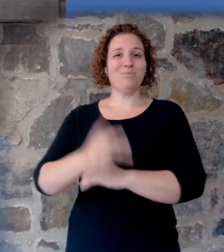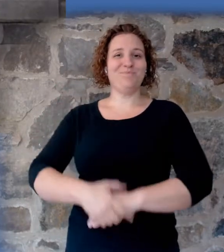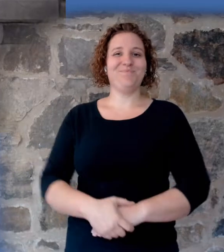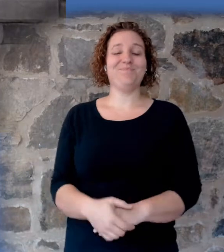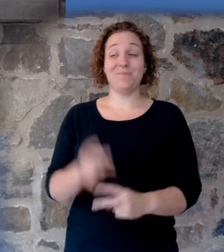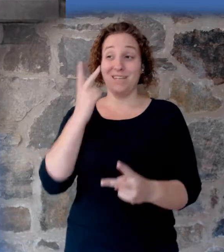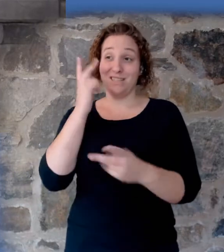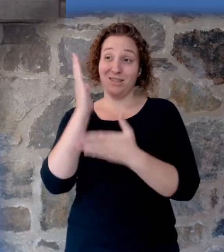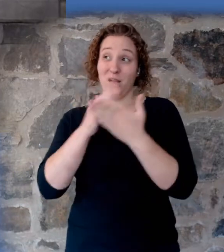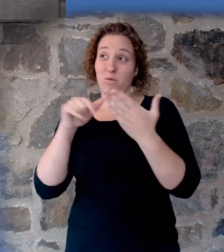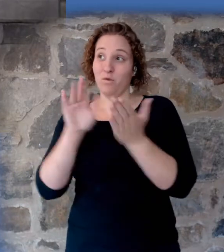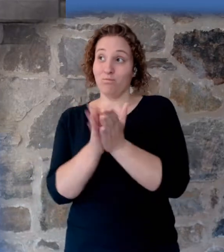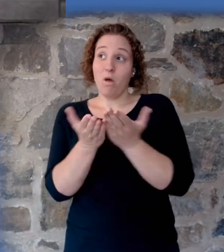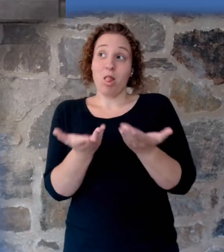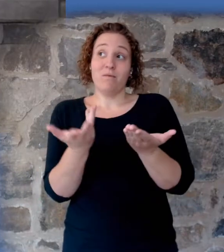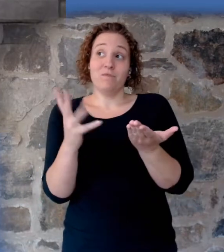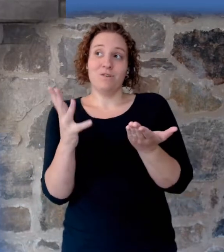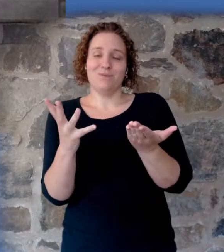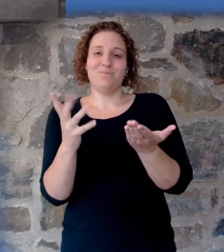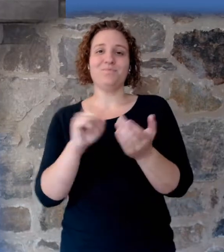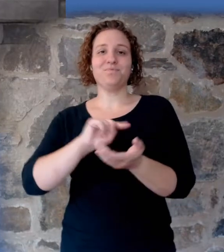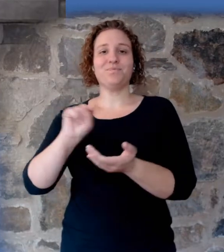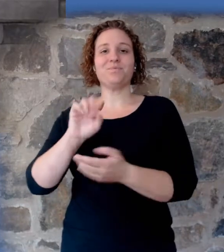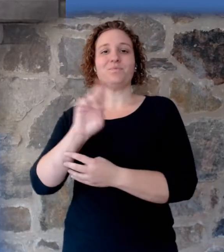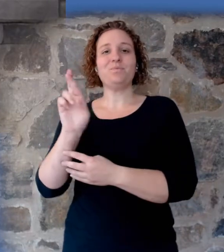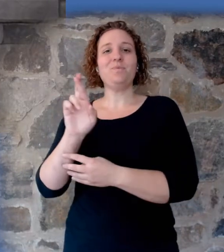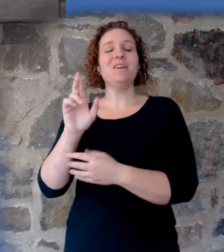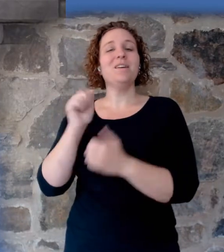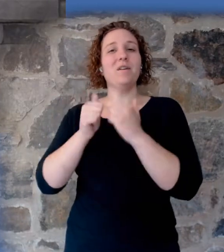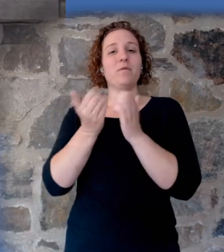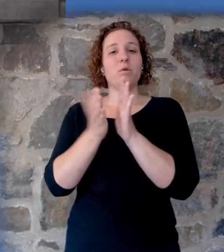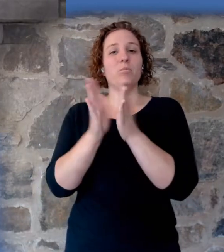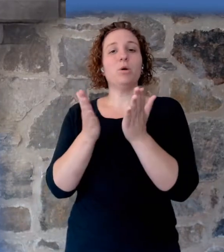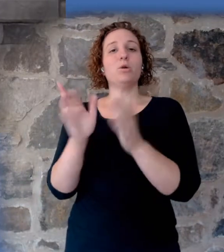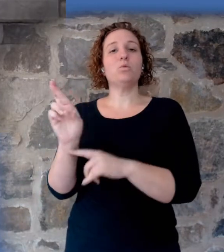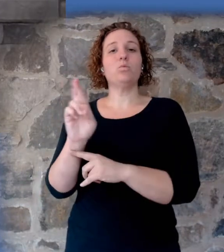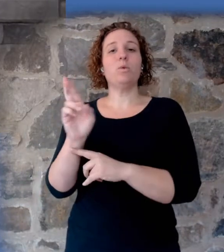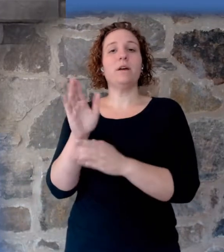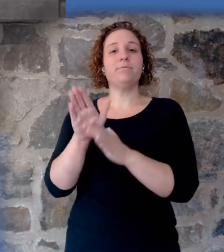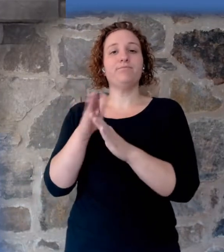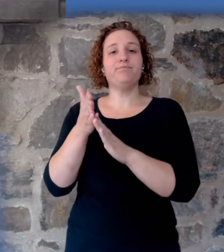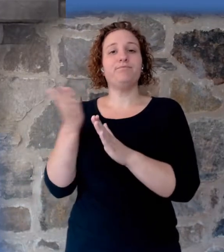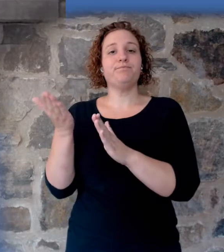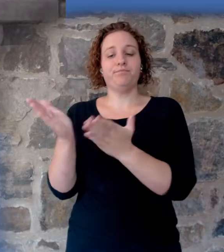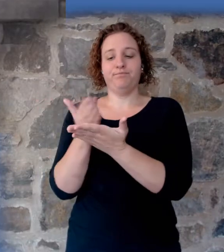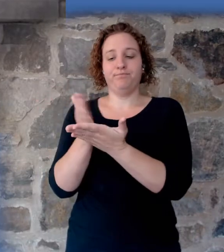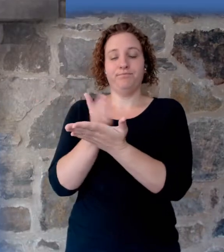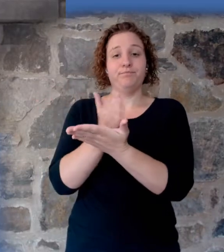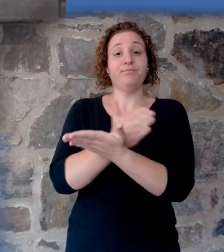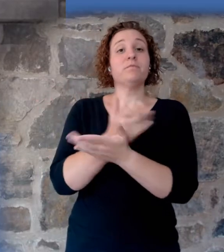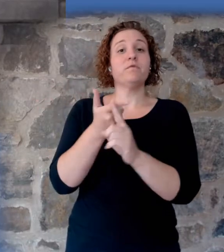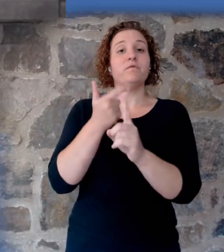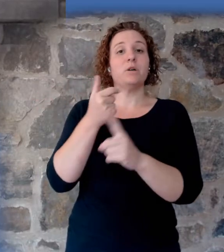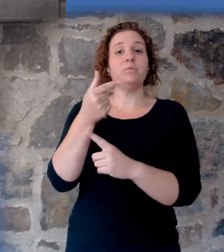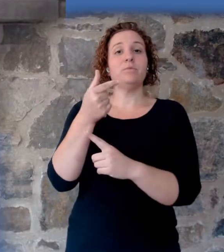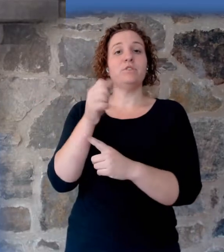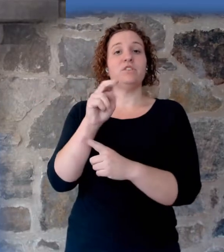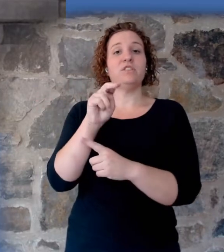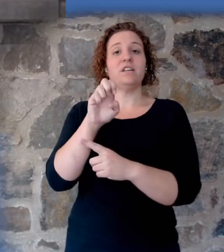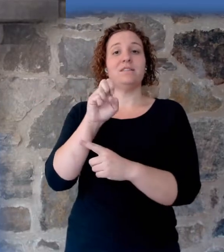It's a right turn from Genesis, but then again, every book has a right turn from Genesis. So I'm not very helpful with that one.